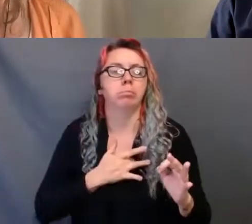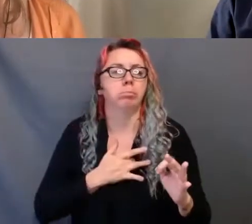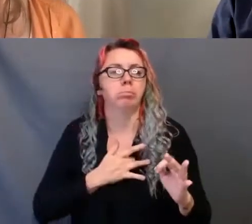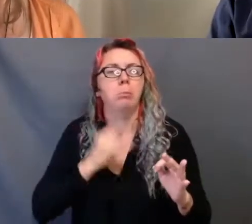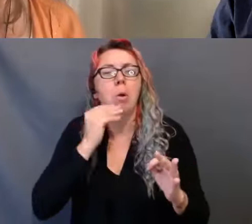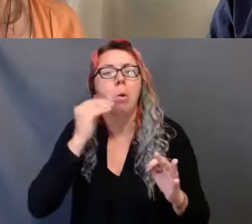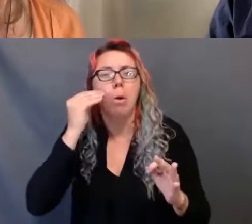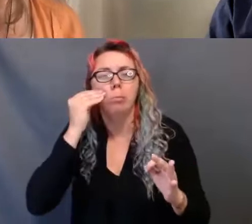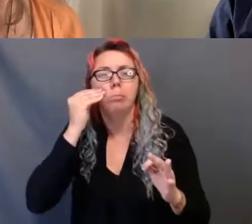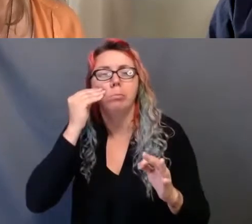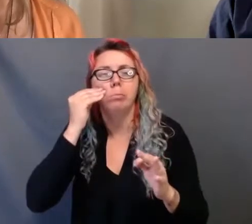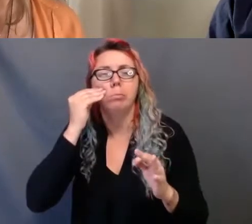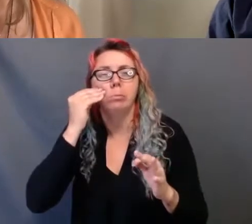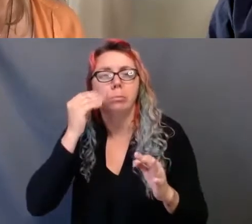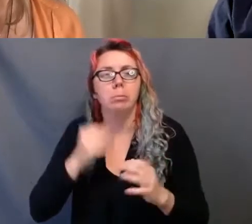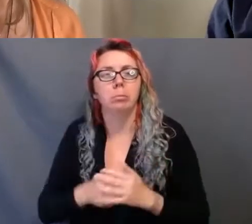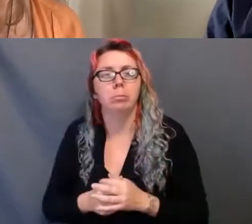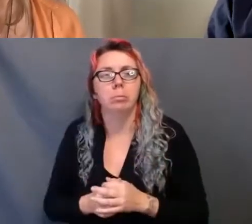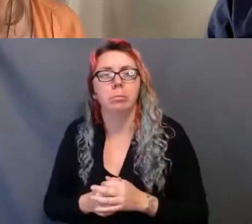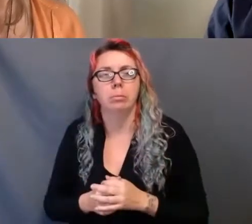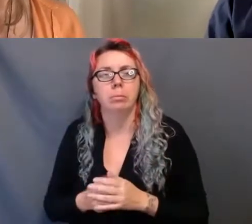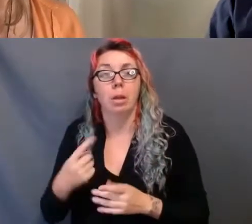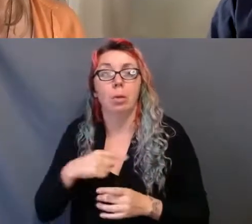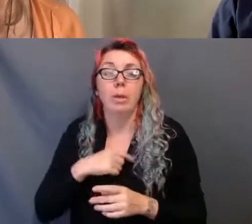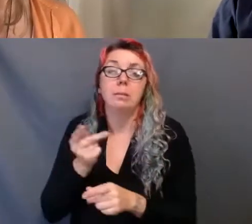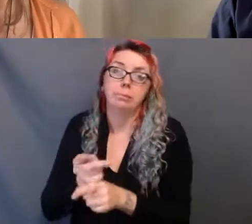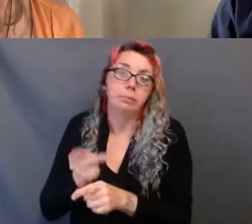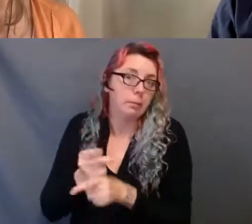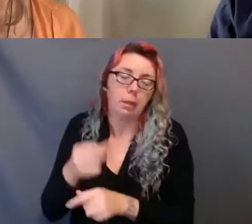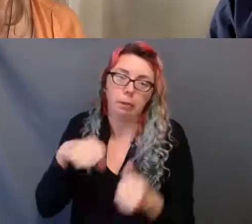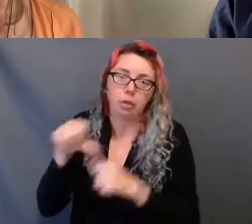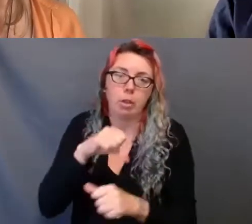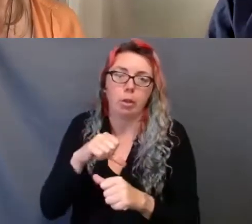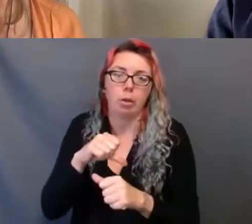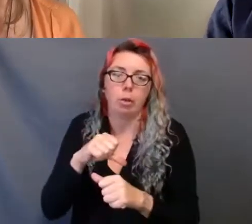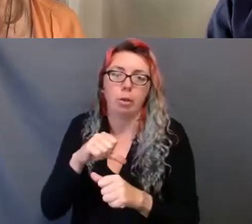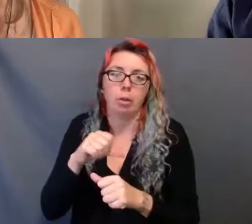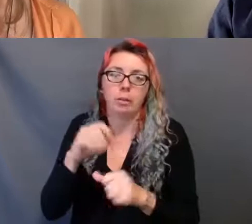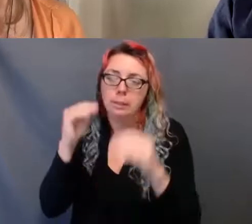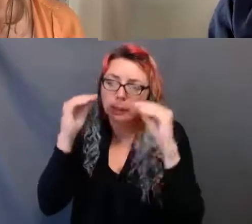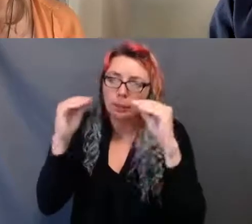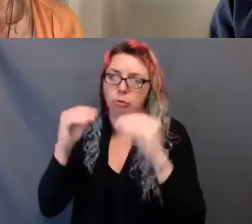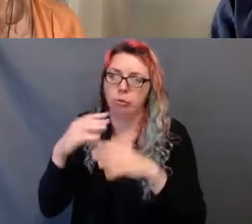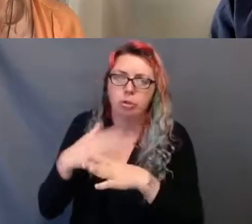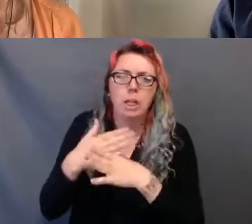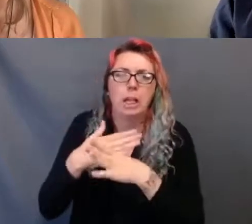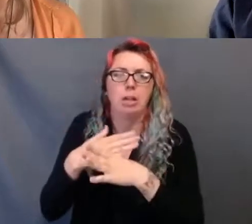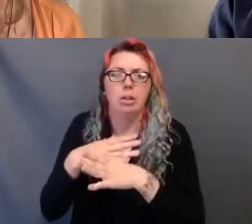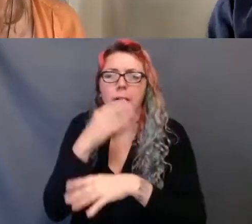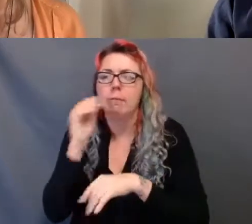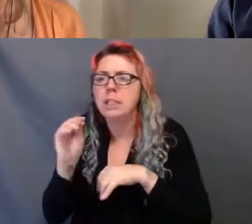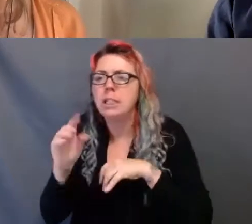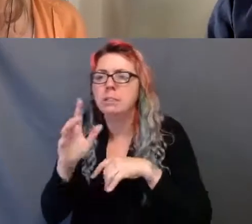We take care of each other, feed each other, share and teach each other without hierarchy,